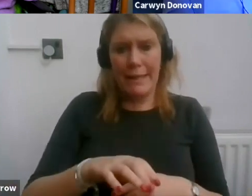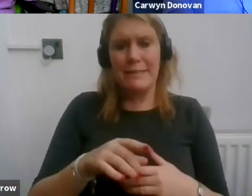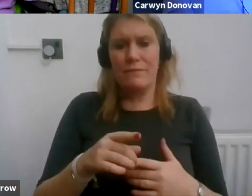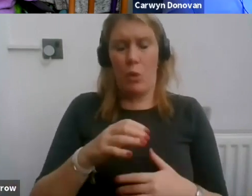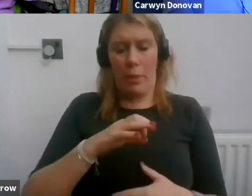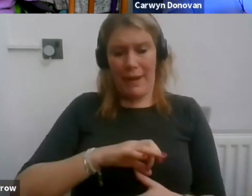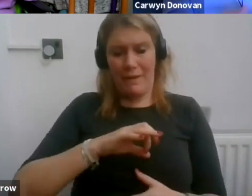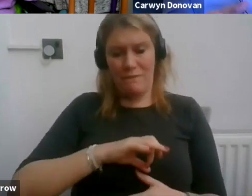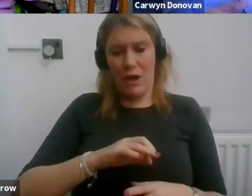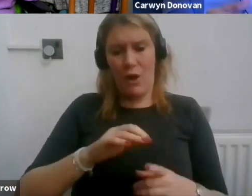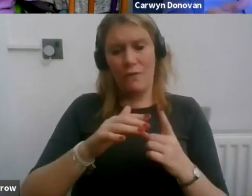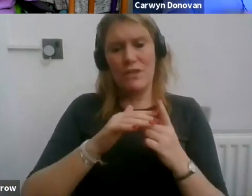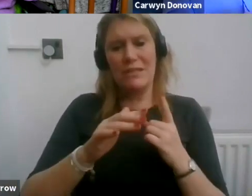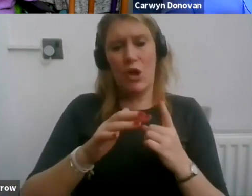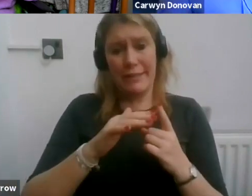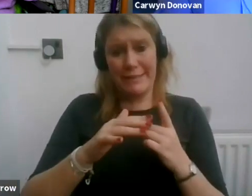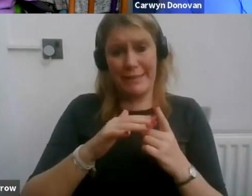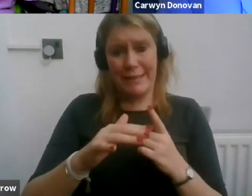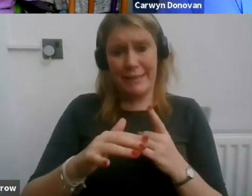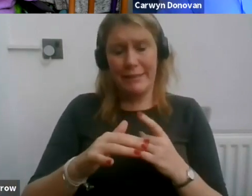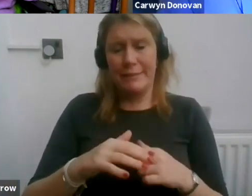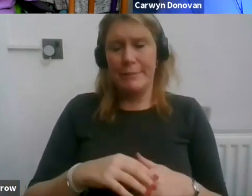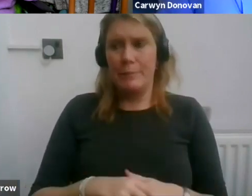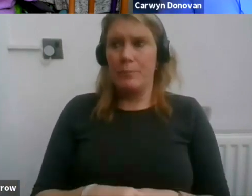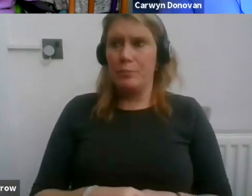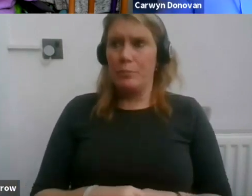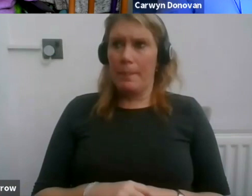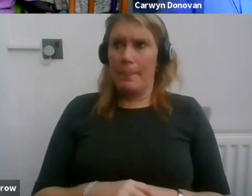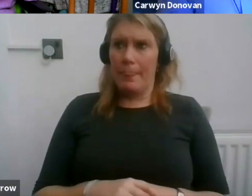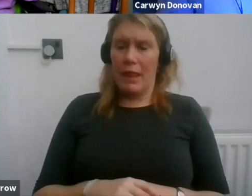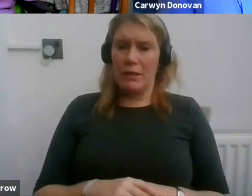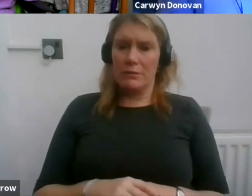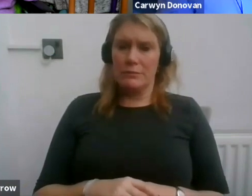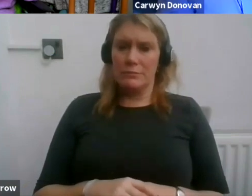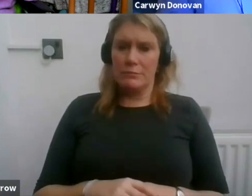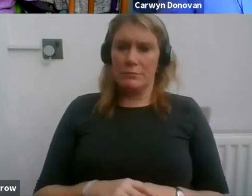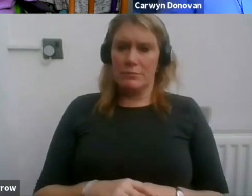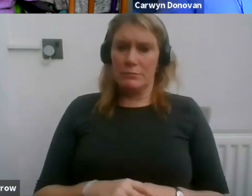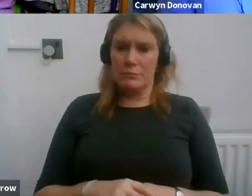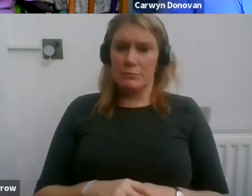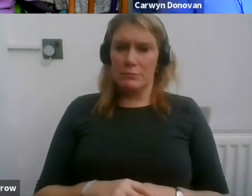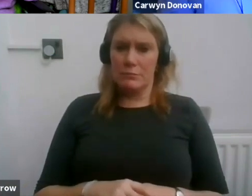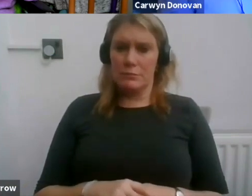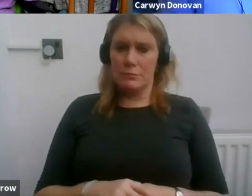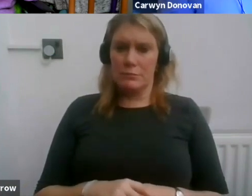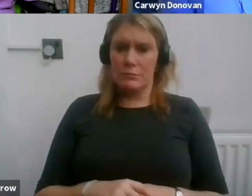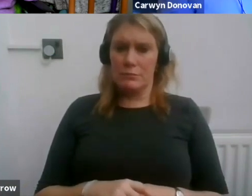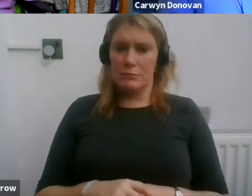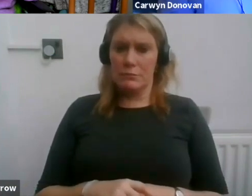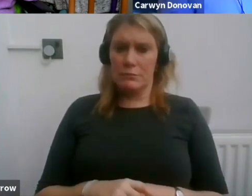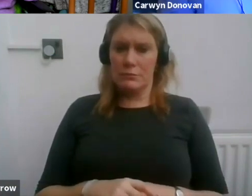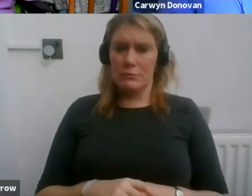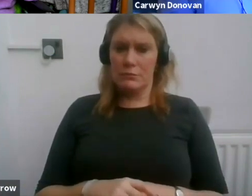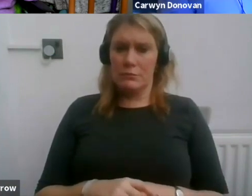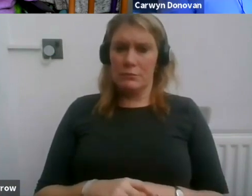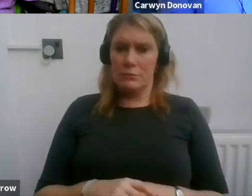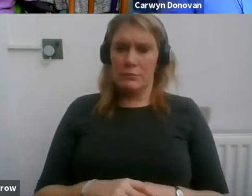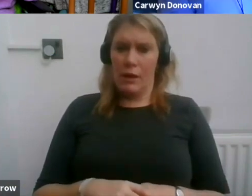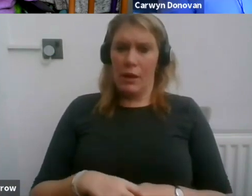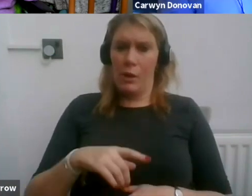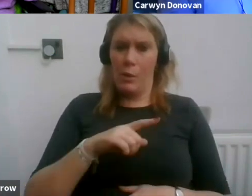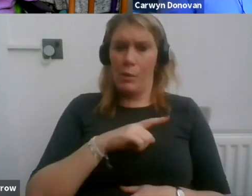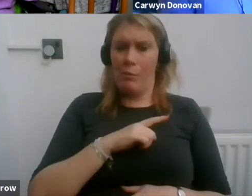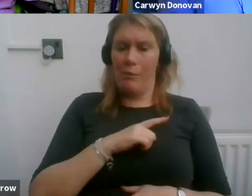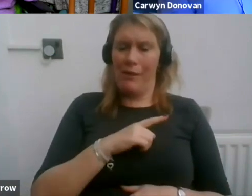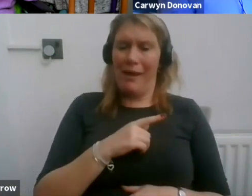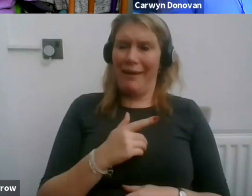society haven't we for the benefit of the industry because it galls me to think that the talent which is out there which is